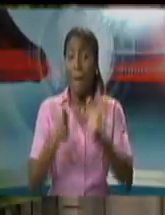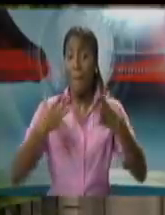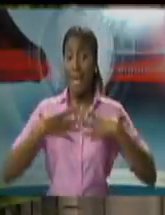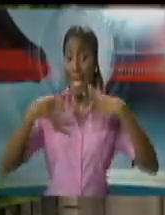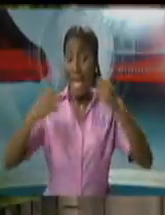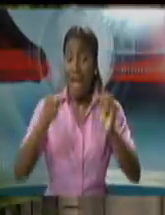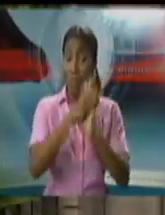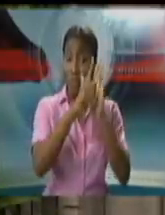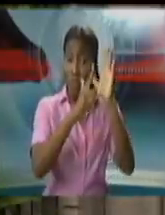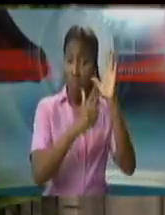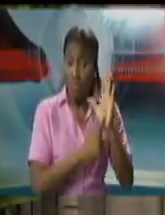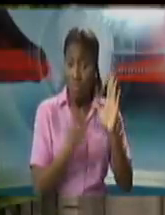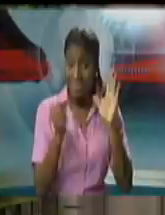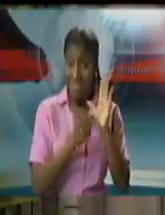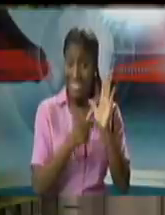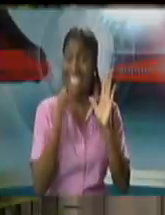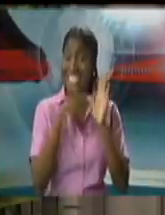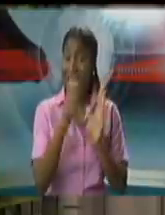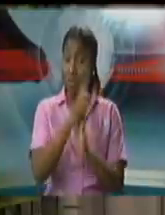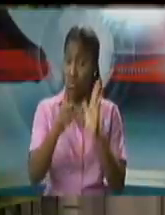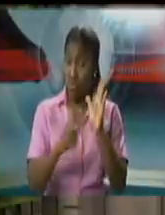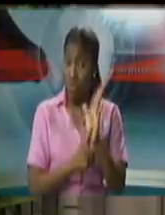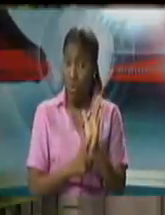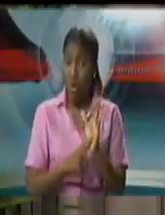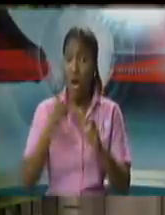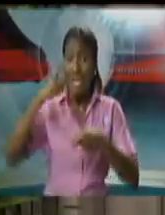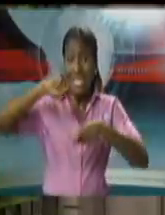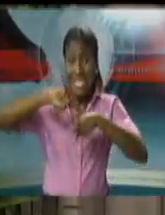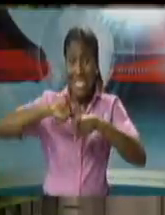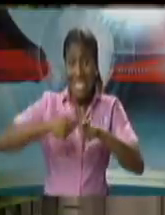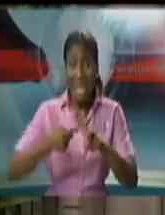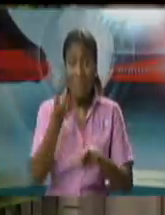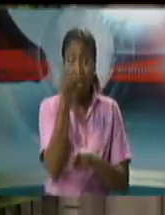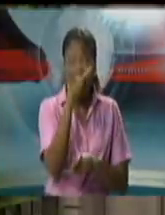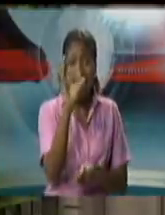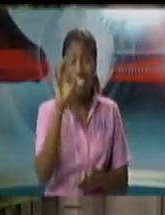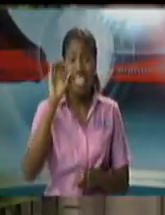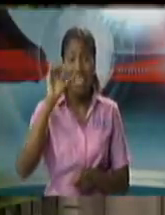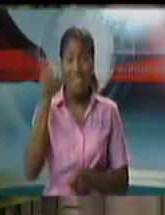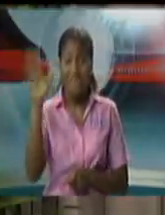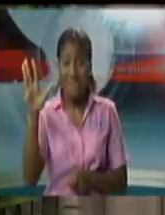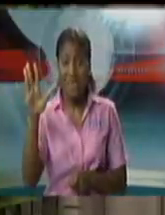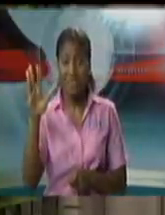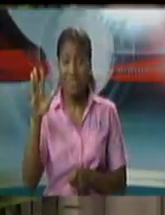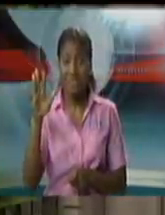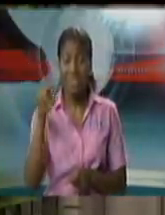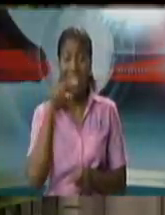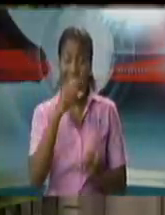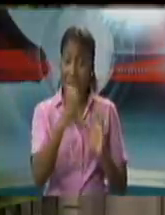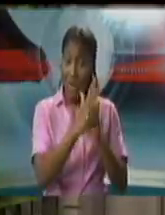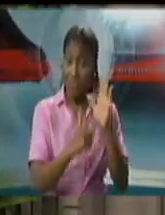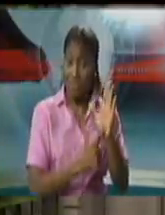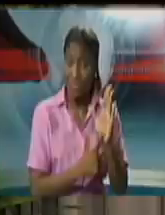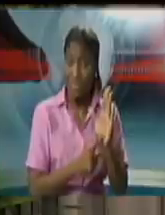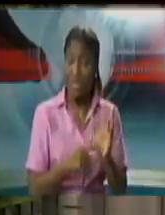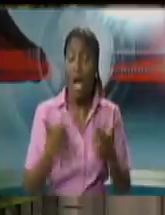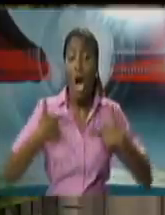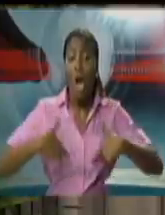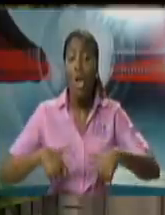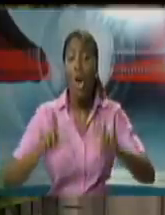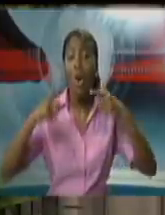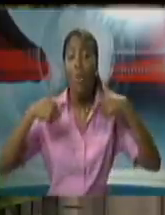number four is an act of parliament born in 1915 section 105 of that act allows